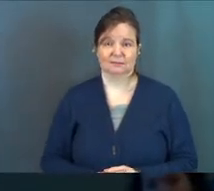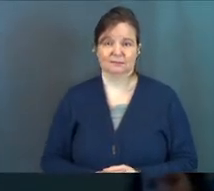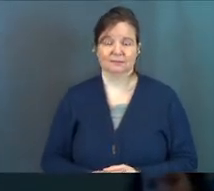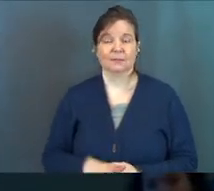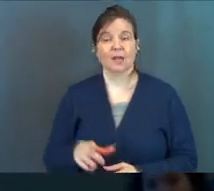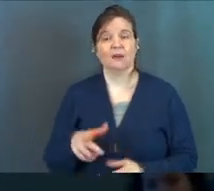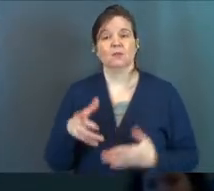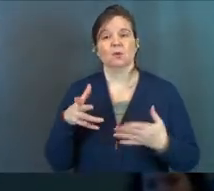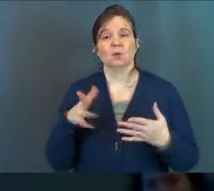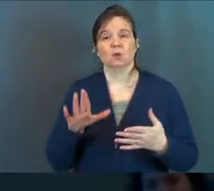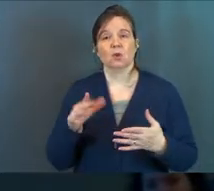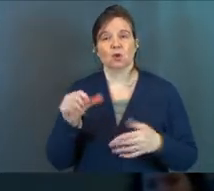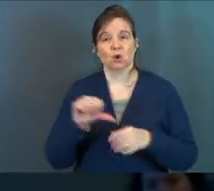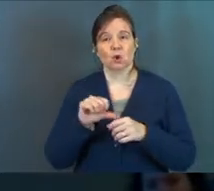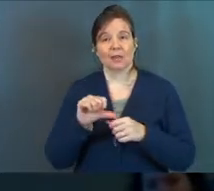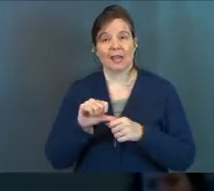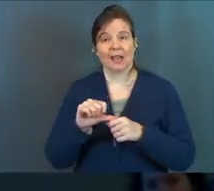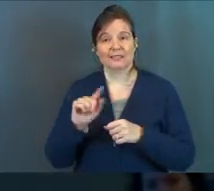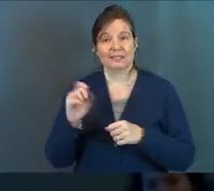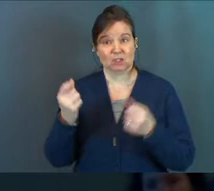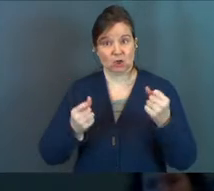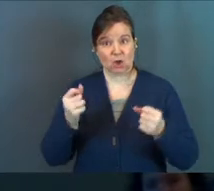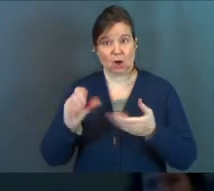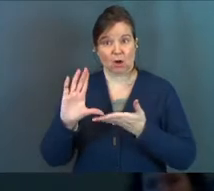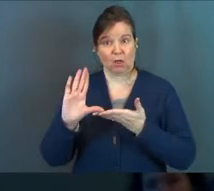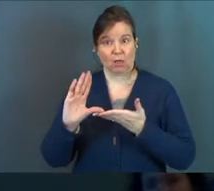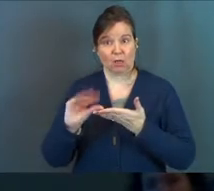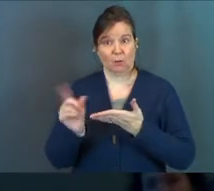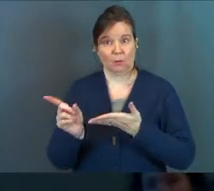You ever let your gas tank get low in your car?